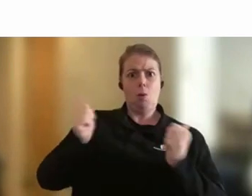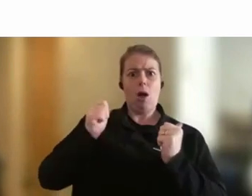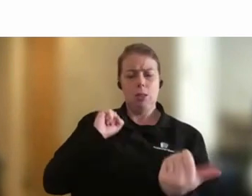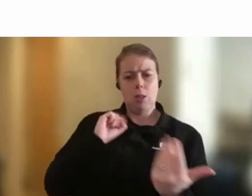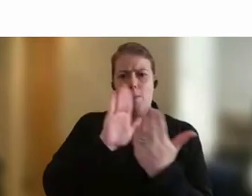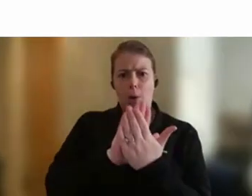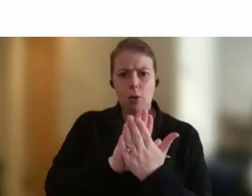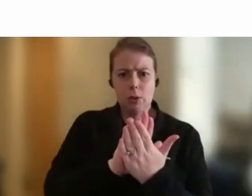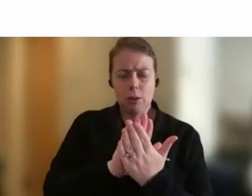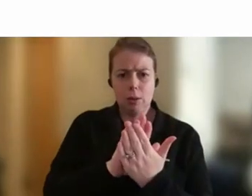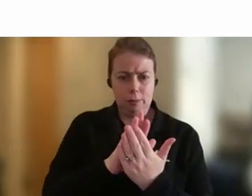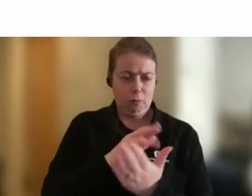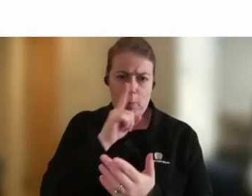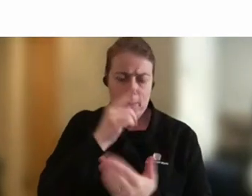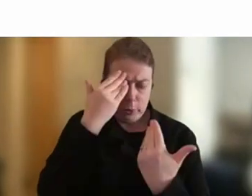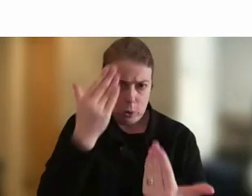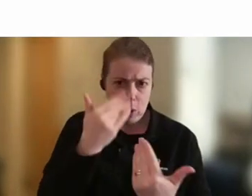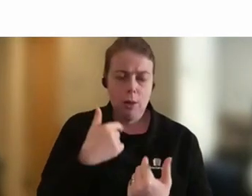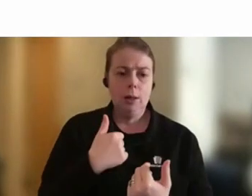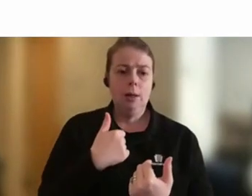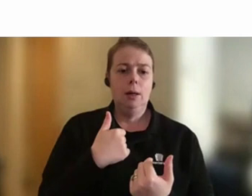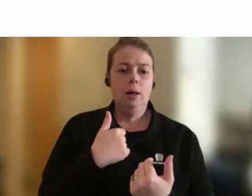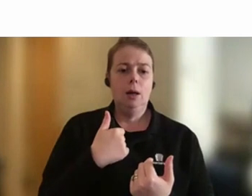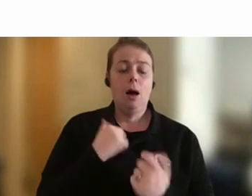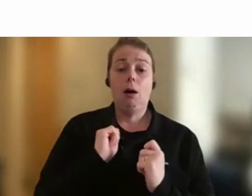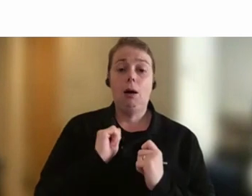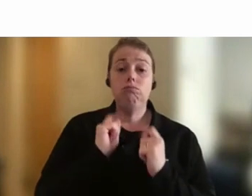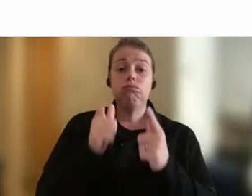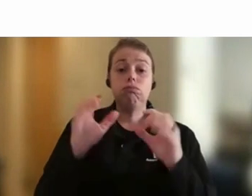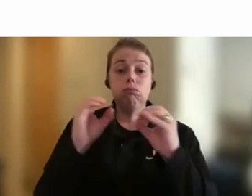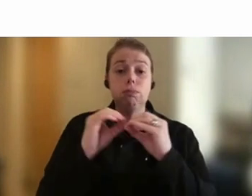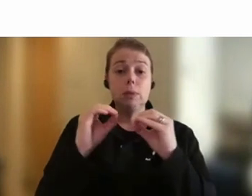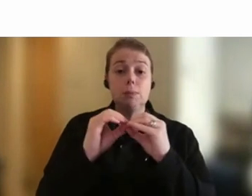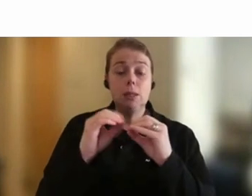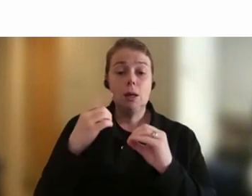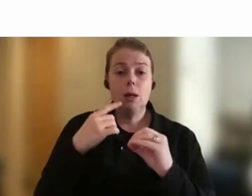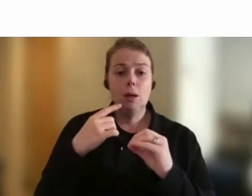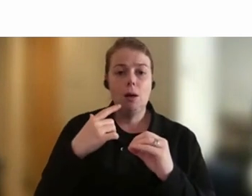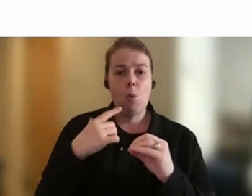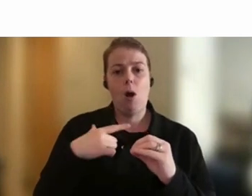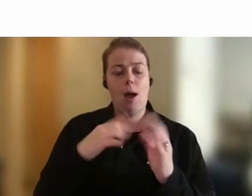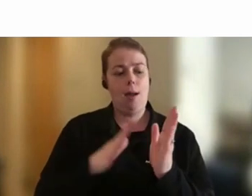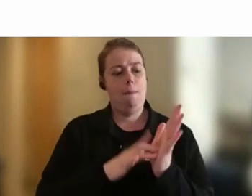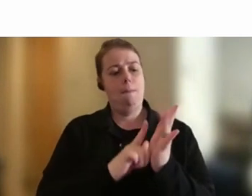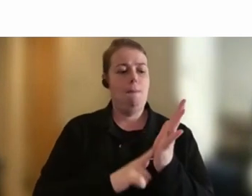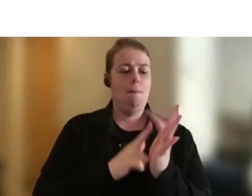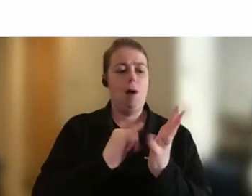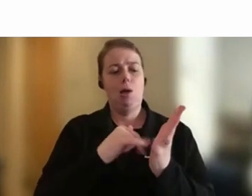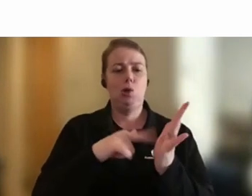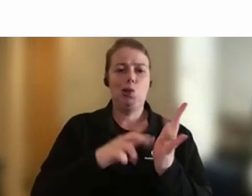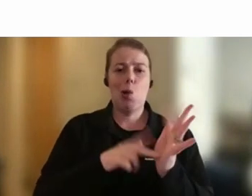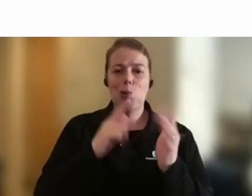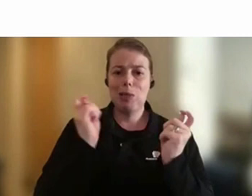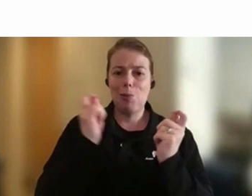for people who don't know, I had gone to Brisbane for a milestone celebration for a friend of mine, and it